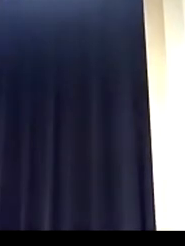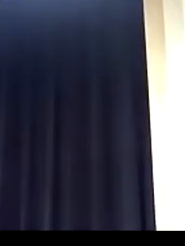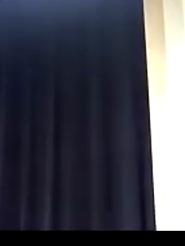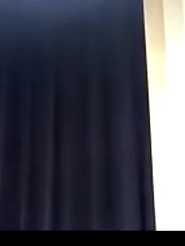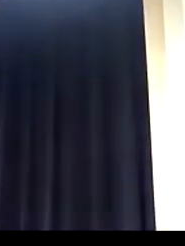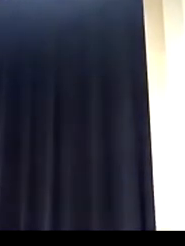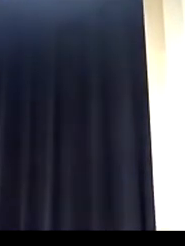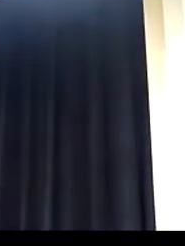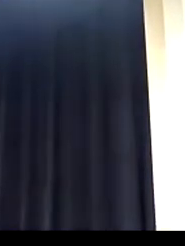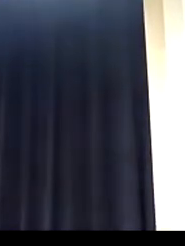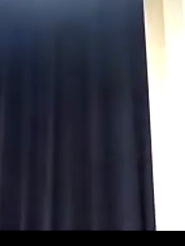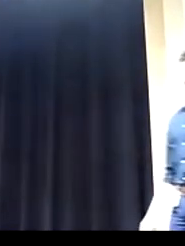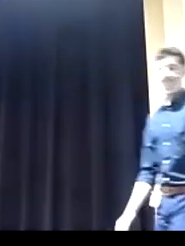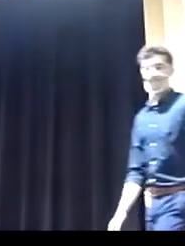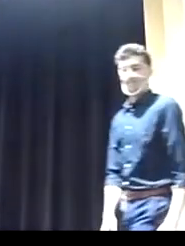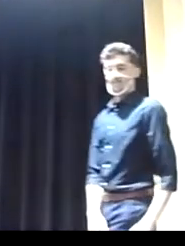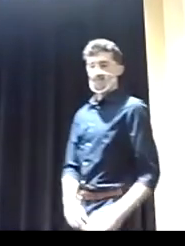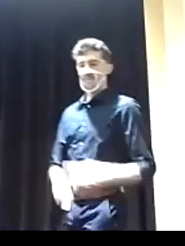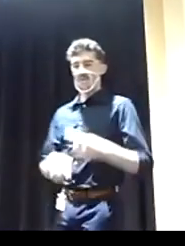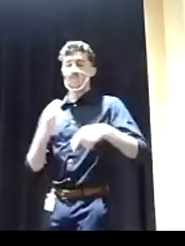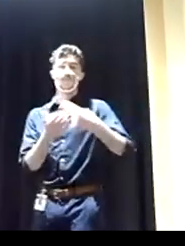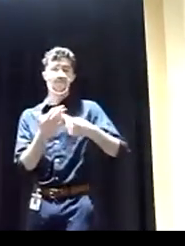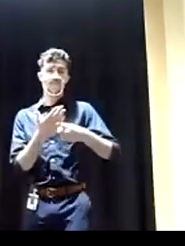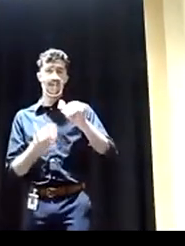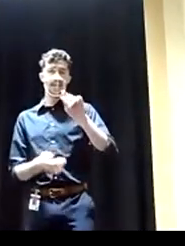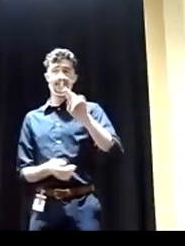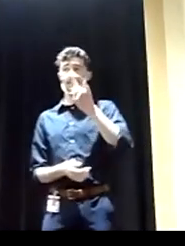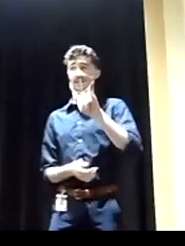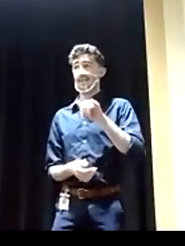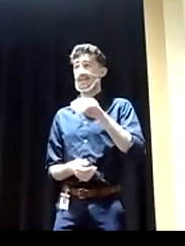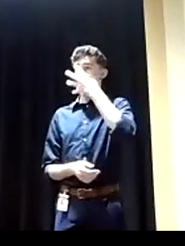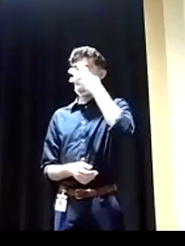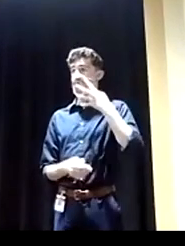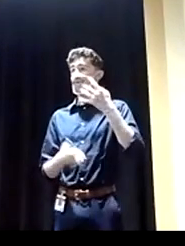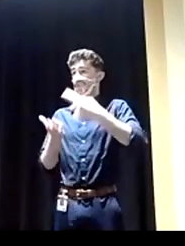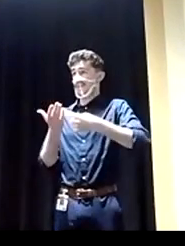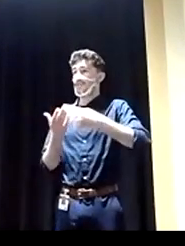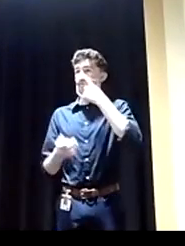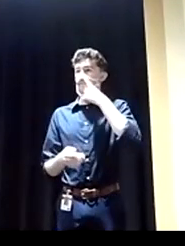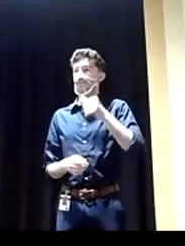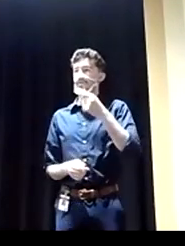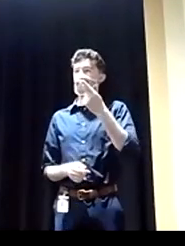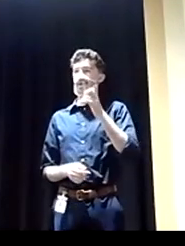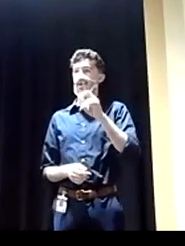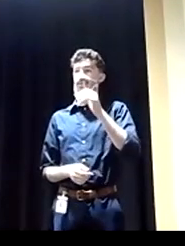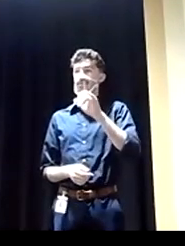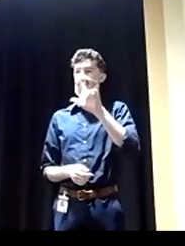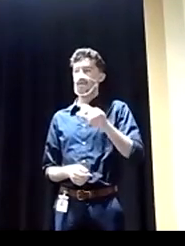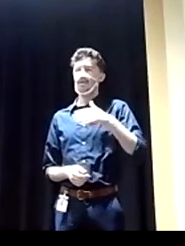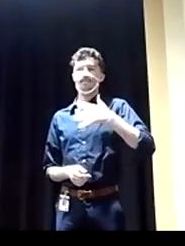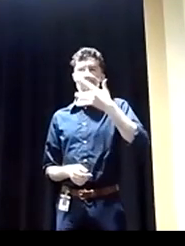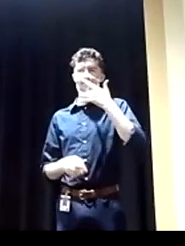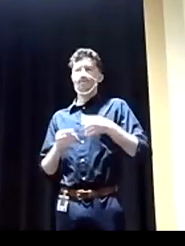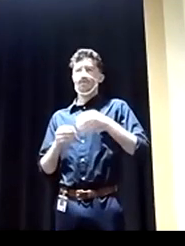So when it comes to the anti-immigration talk on on the hill, one of my favorite movies is the American